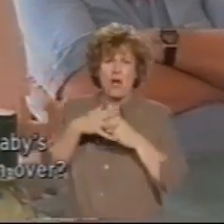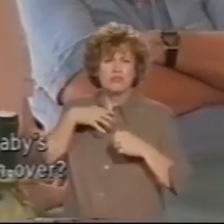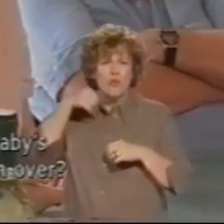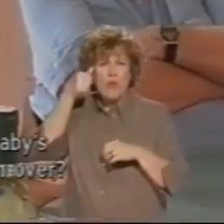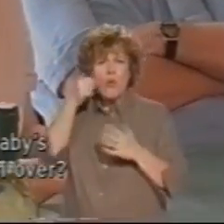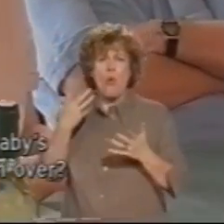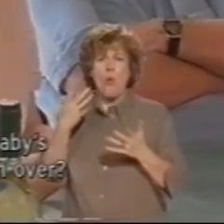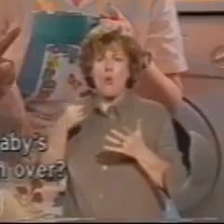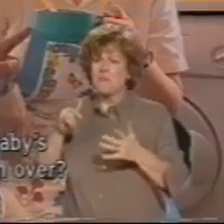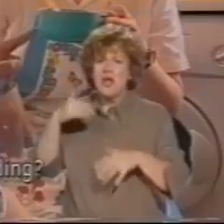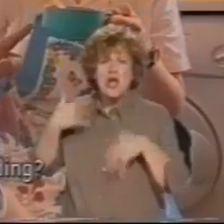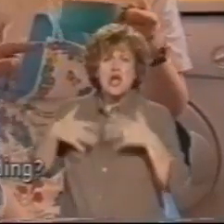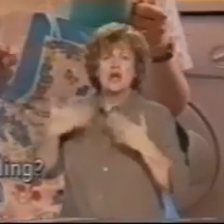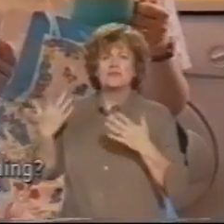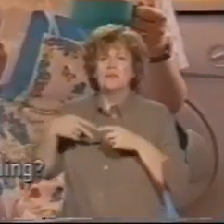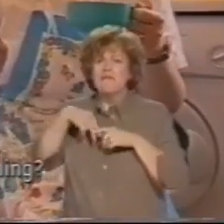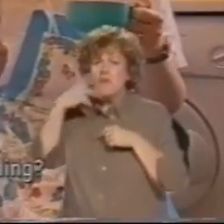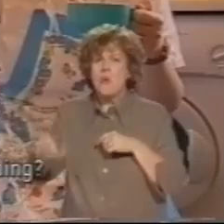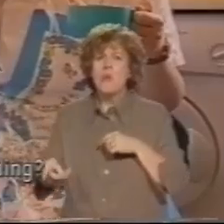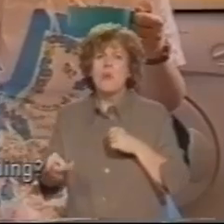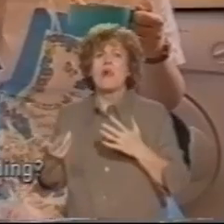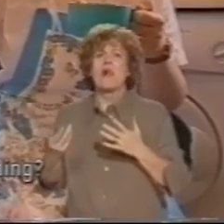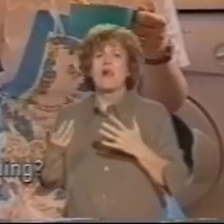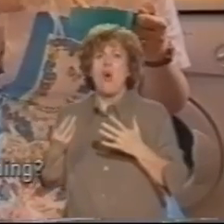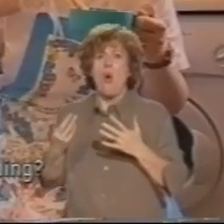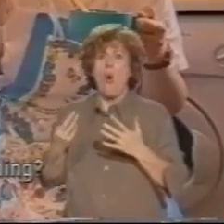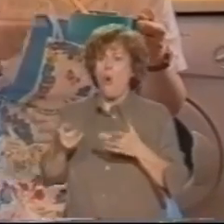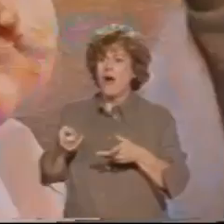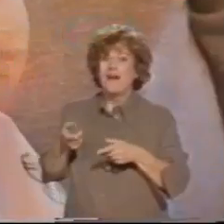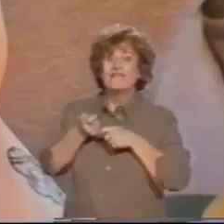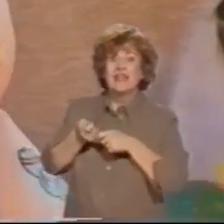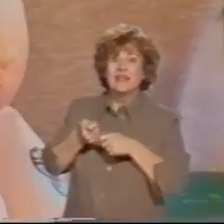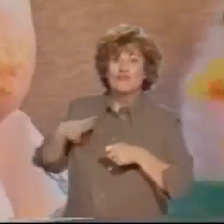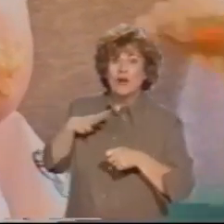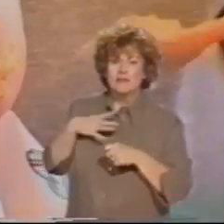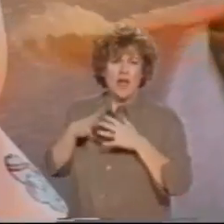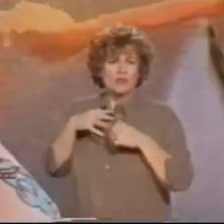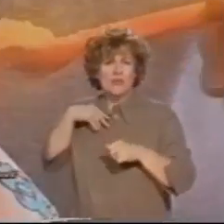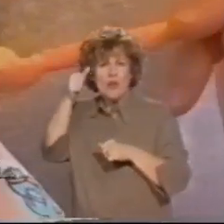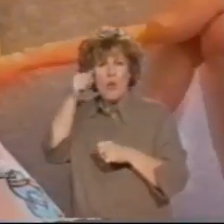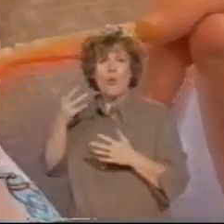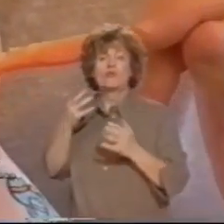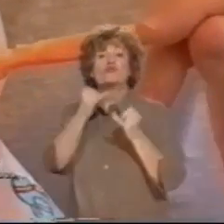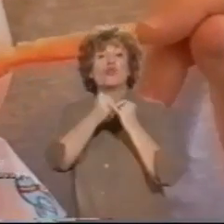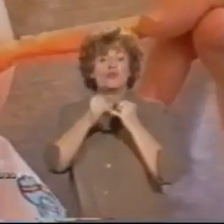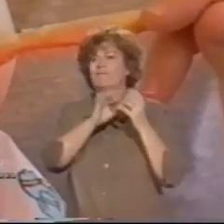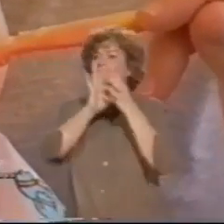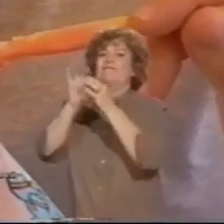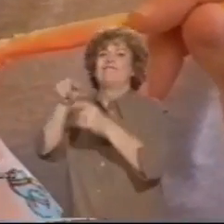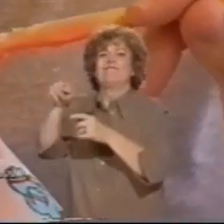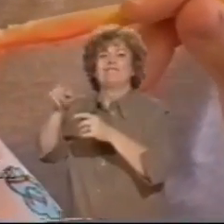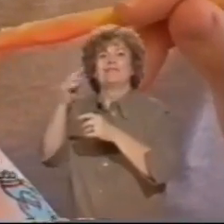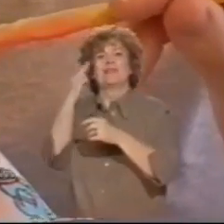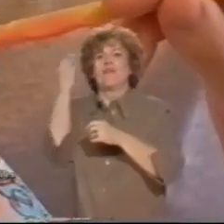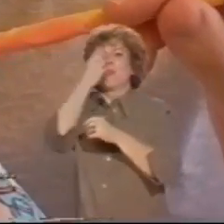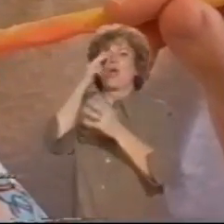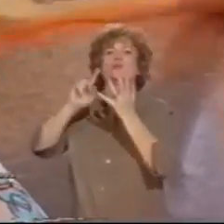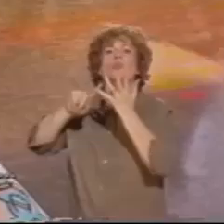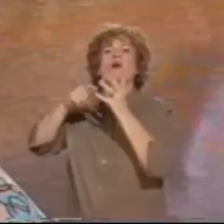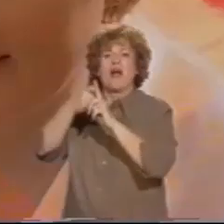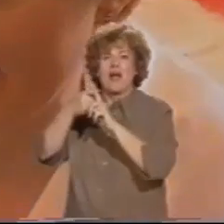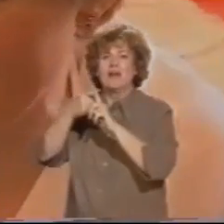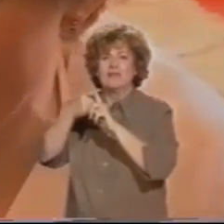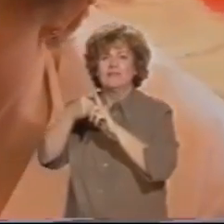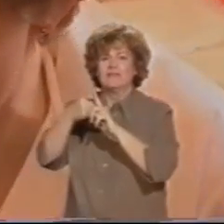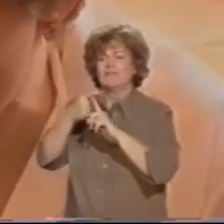Or has fallen over? Or when it's ready for feeding? Social services contacted DeafBlind UK